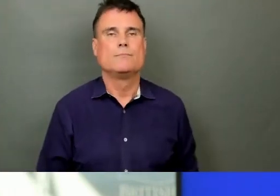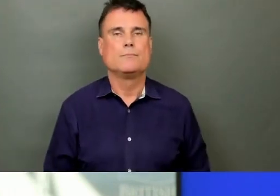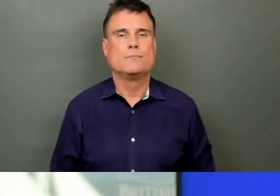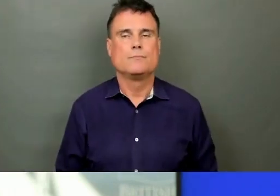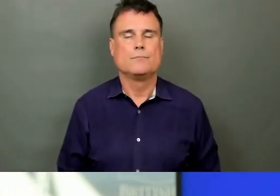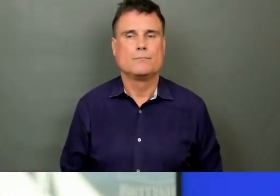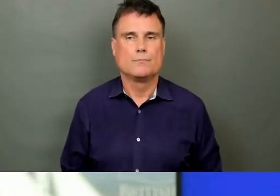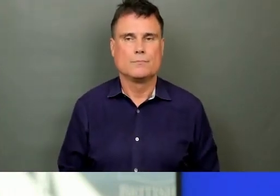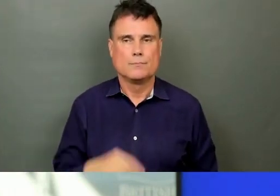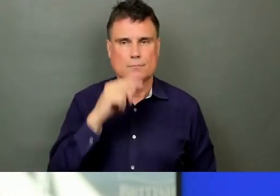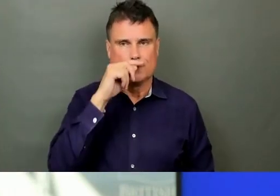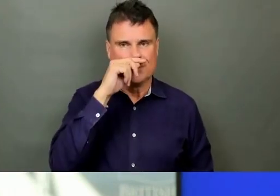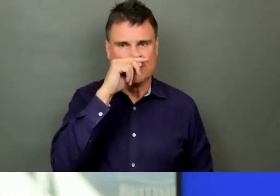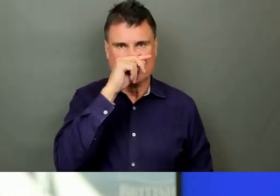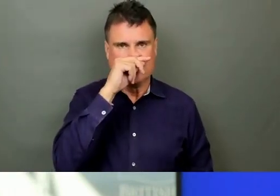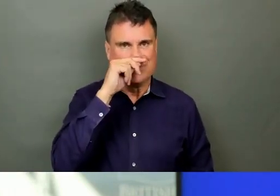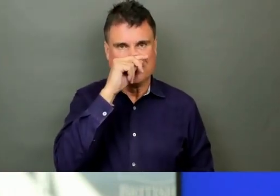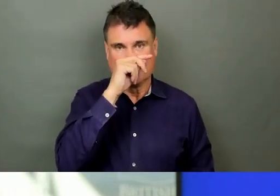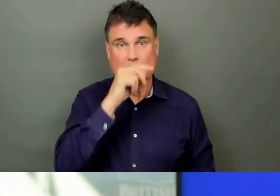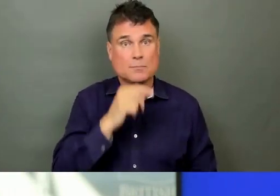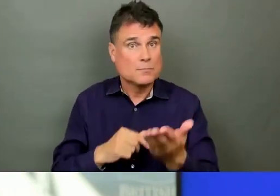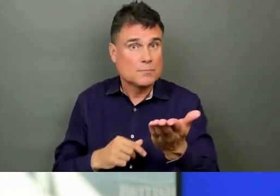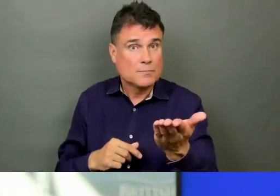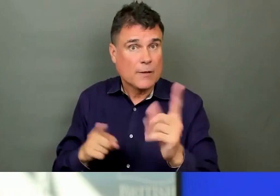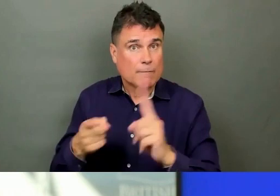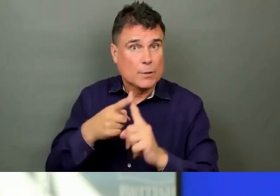is from CTV. Please go ahead.